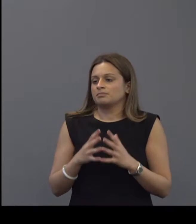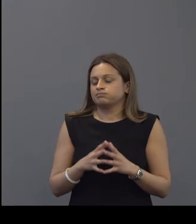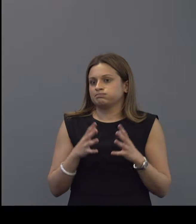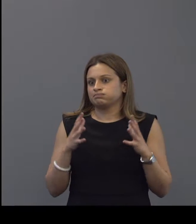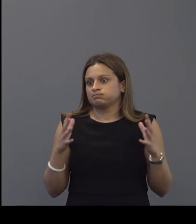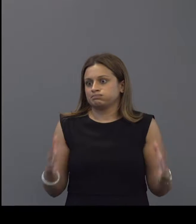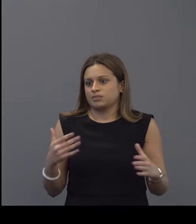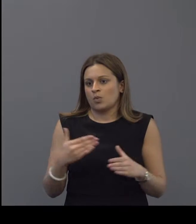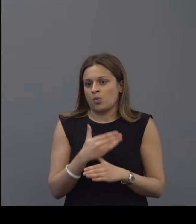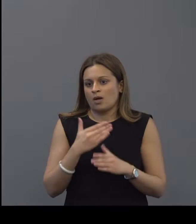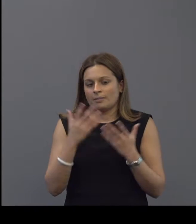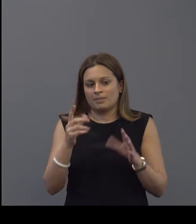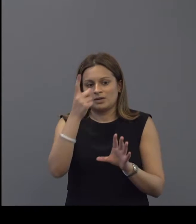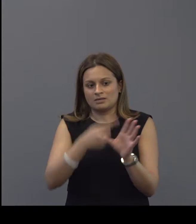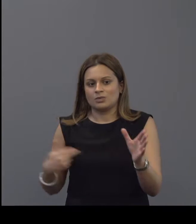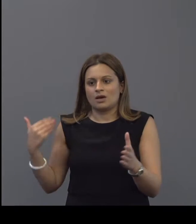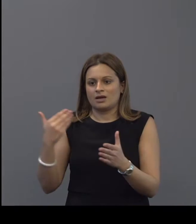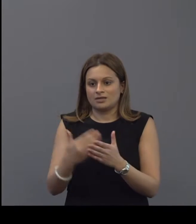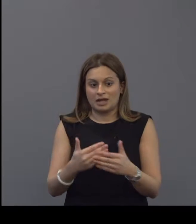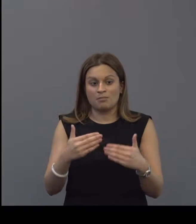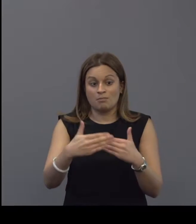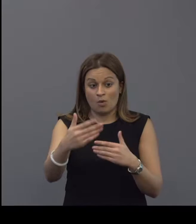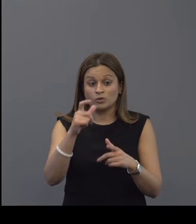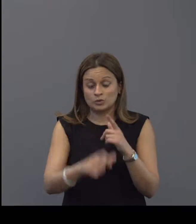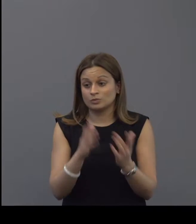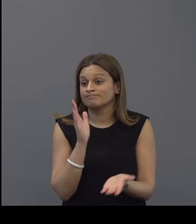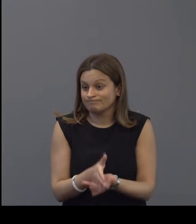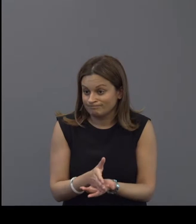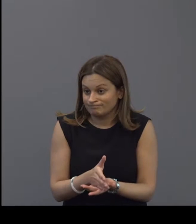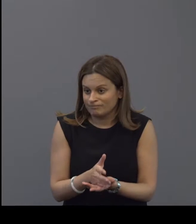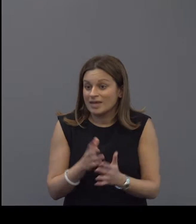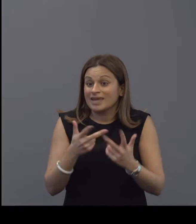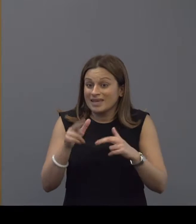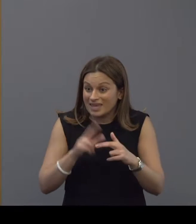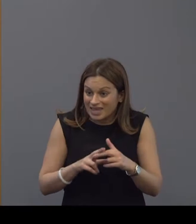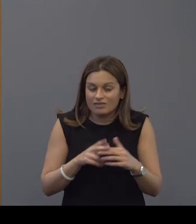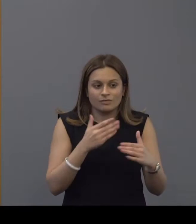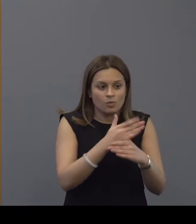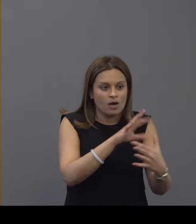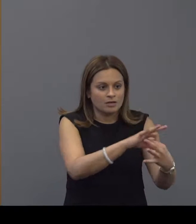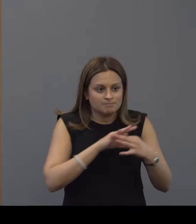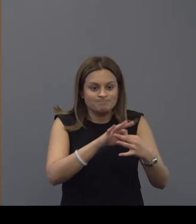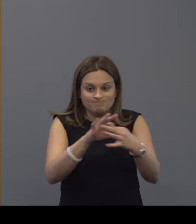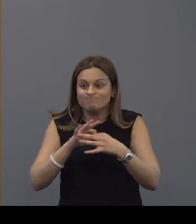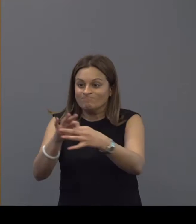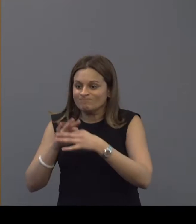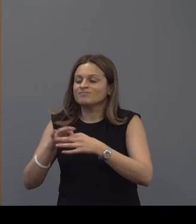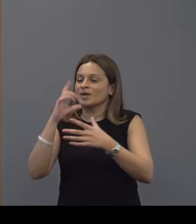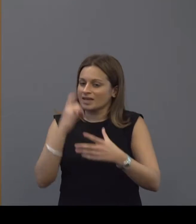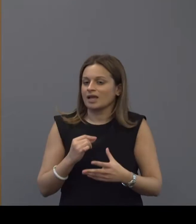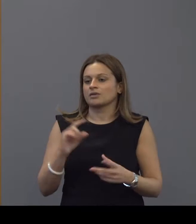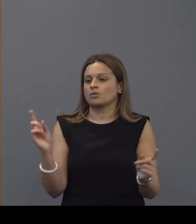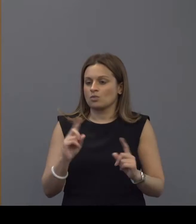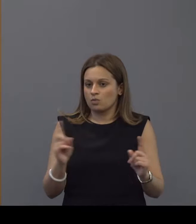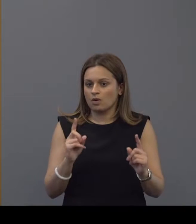enormous amount of work over the last year there's much more to do but we know that by collaboration by working in partnership we really can